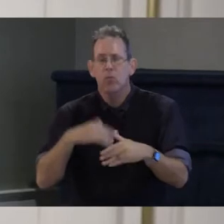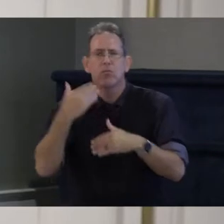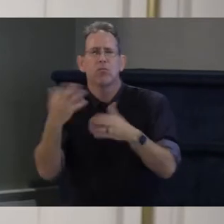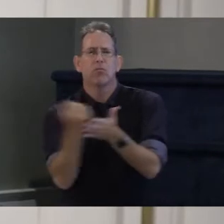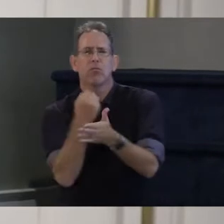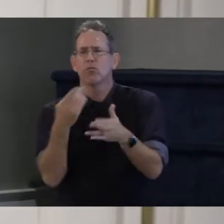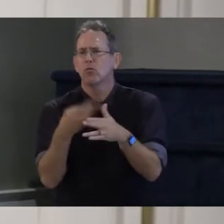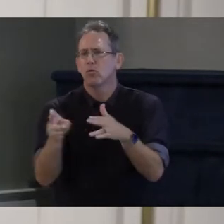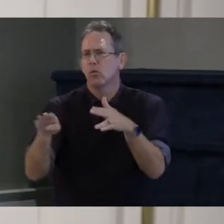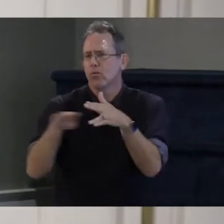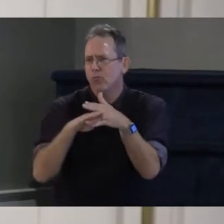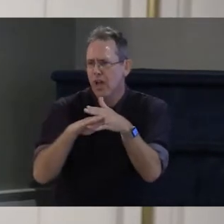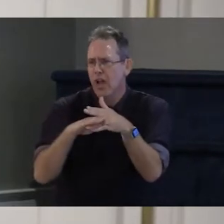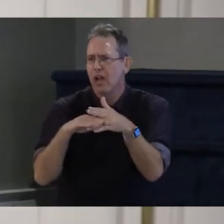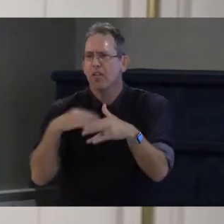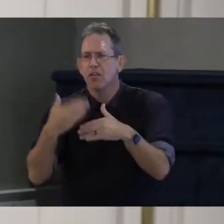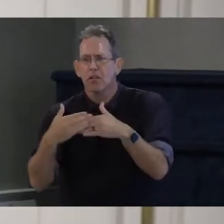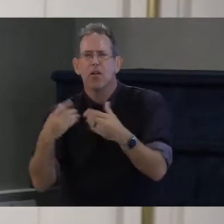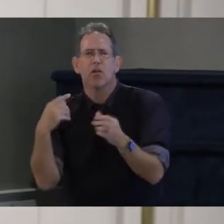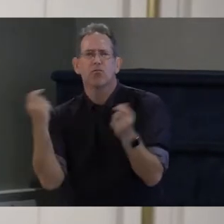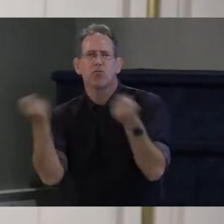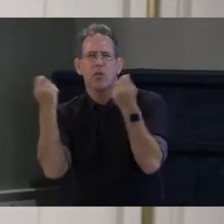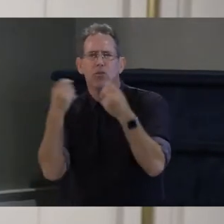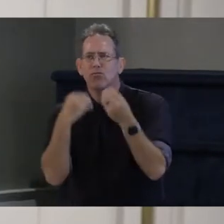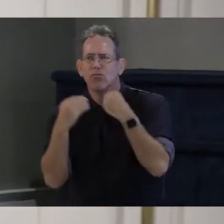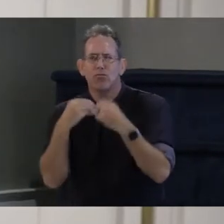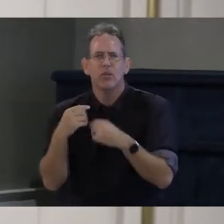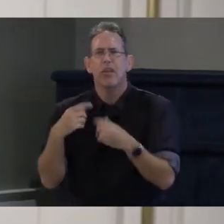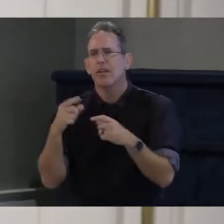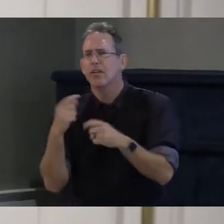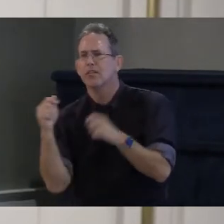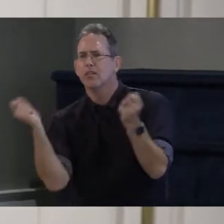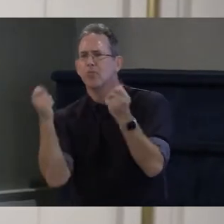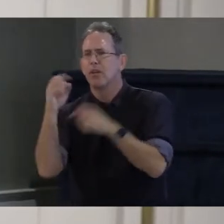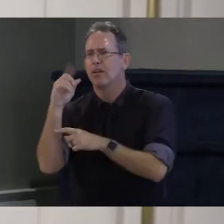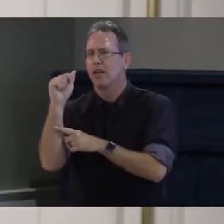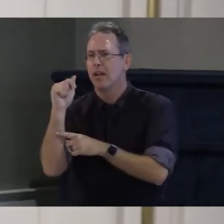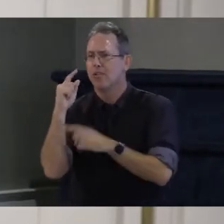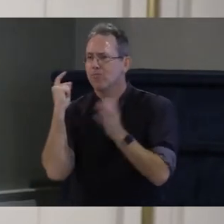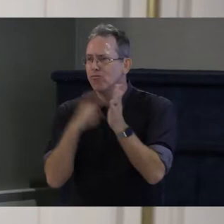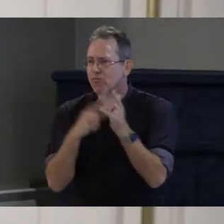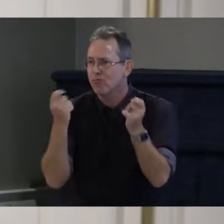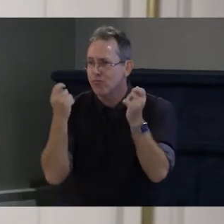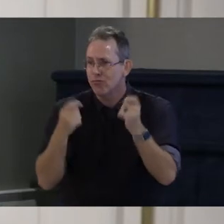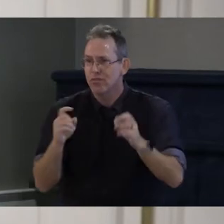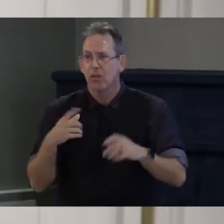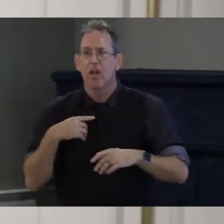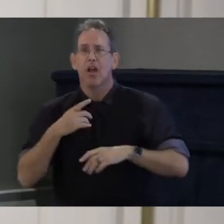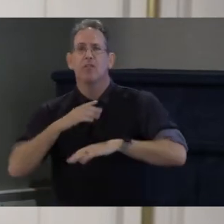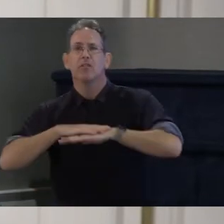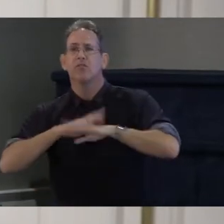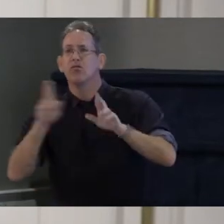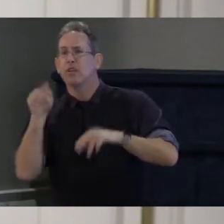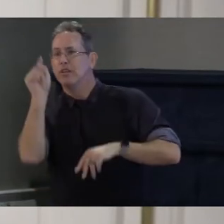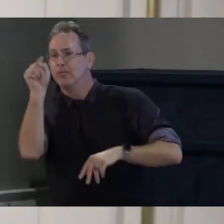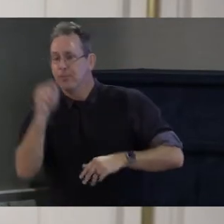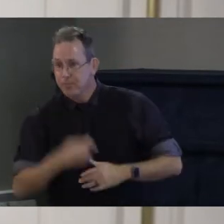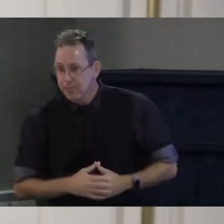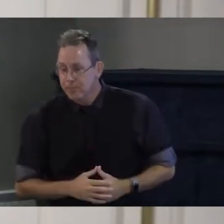celebration and you can find programs at the entrance if you didn't get one when you came in so now it's a great honor